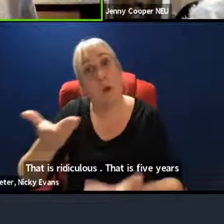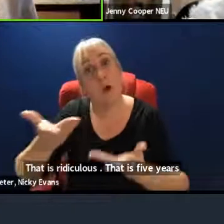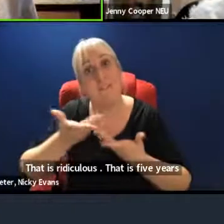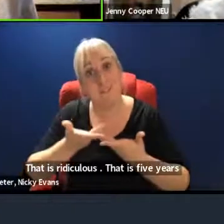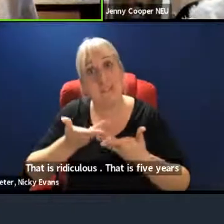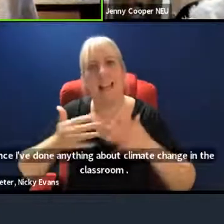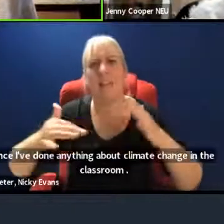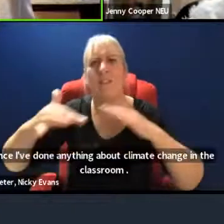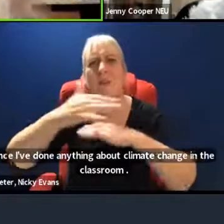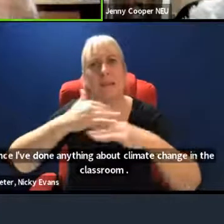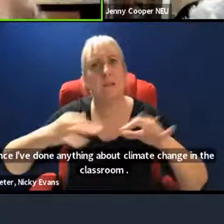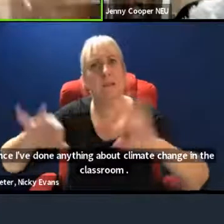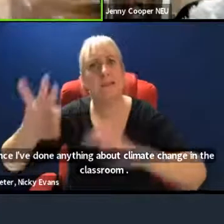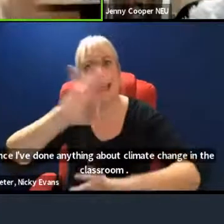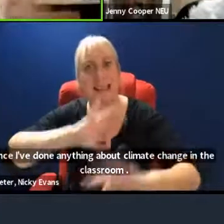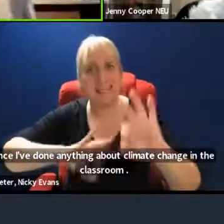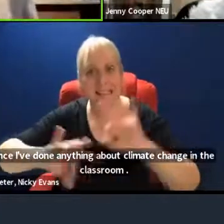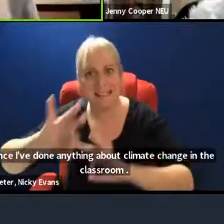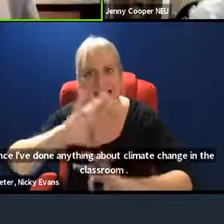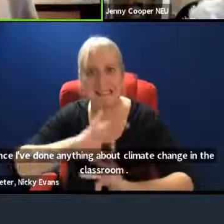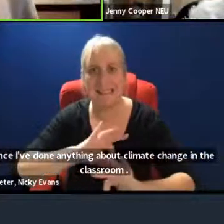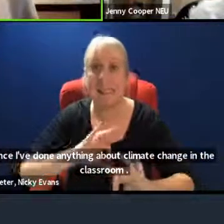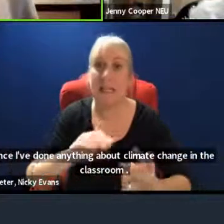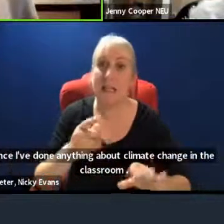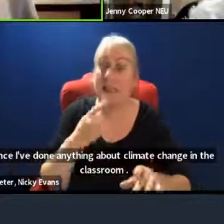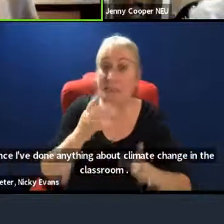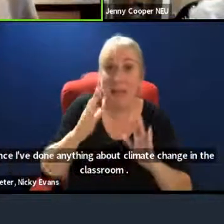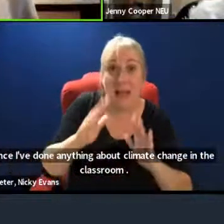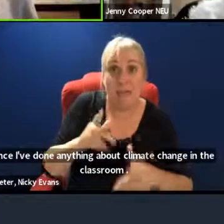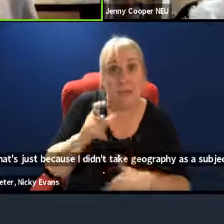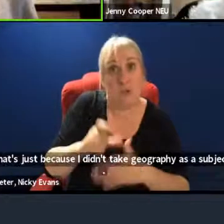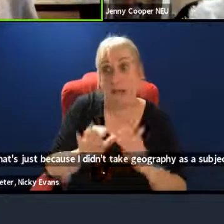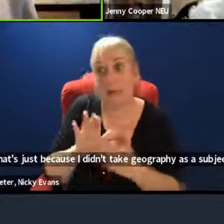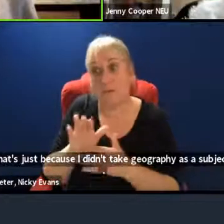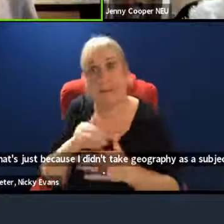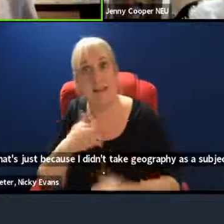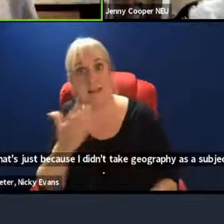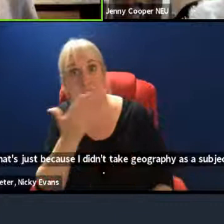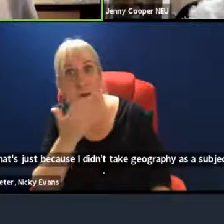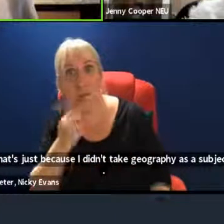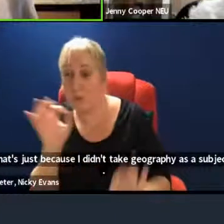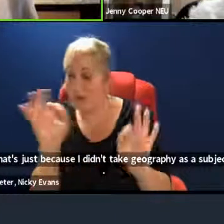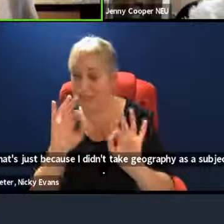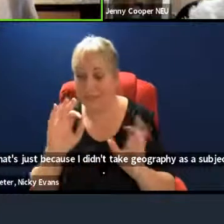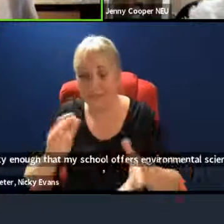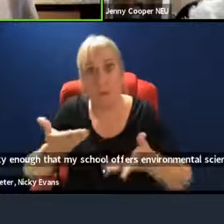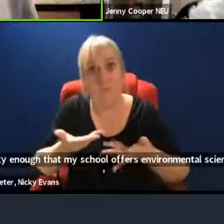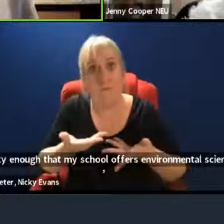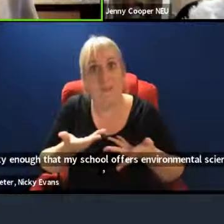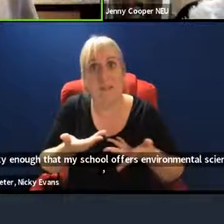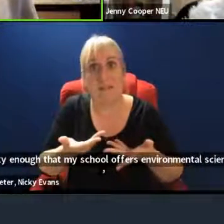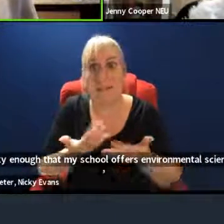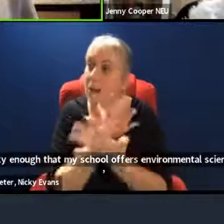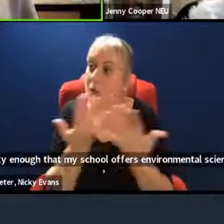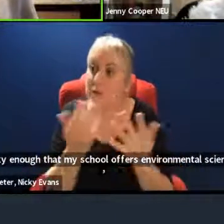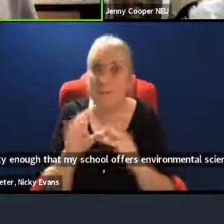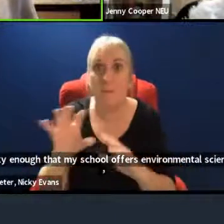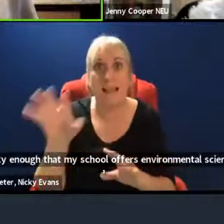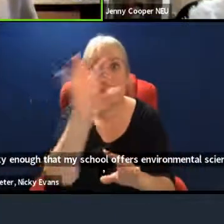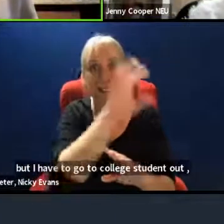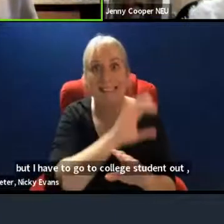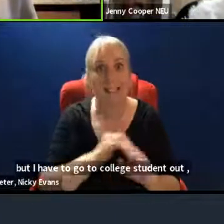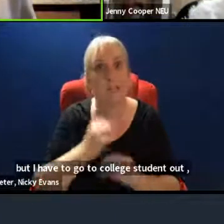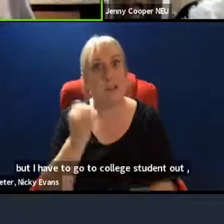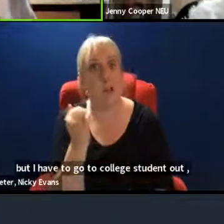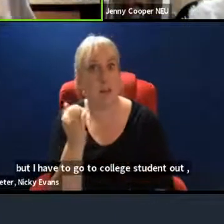college to do that. So I'm doing it like outside of school, which is really lucky, but that isn't offered in many places. Or in Scotland at